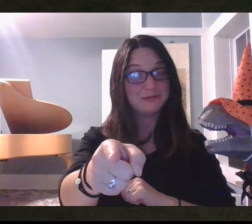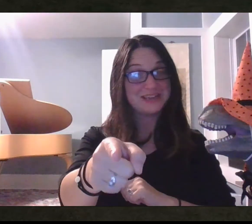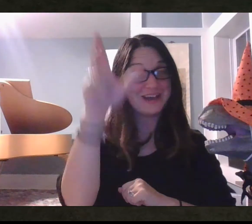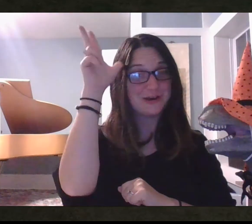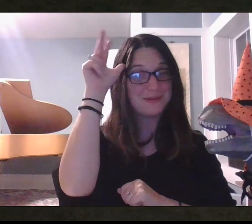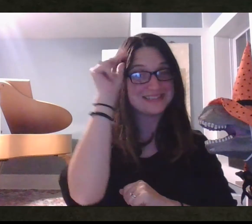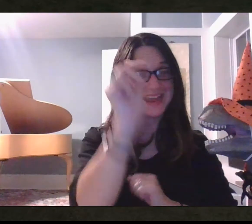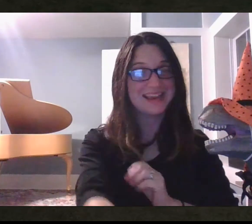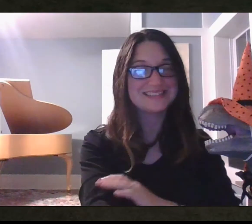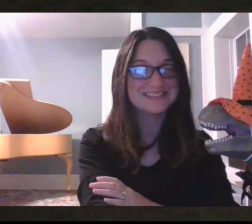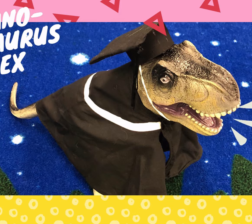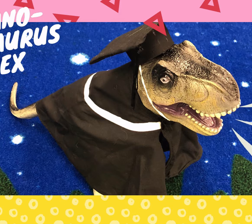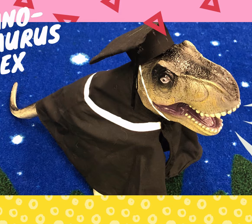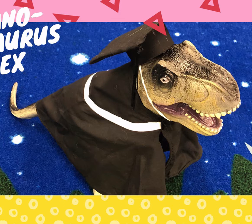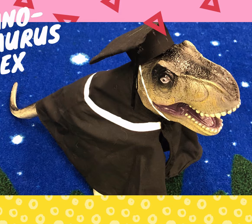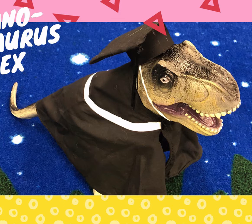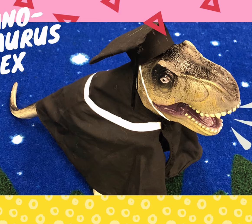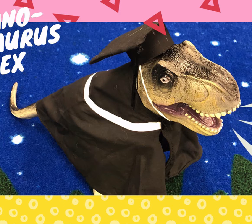Here we go Mustangs.